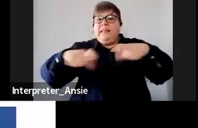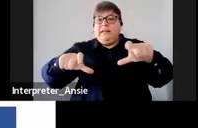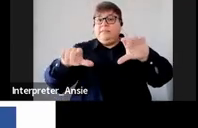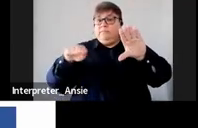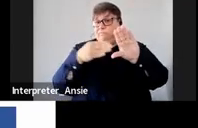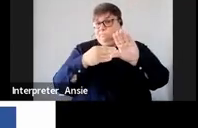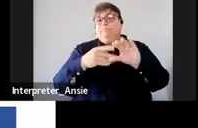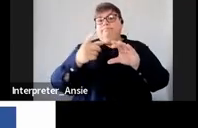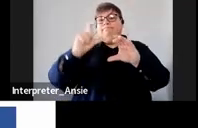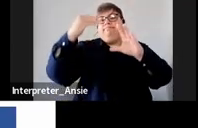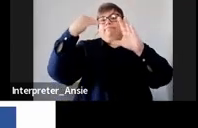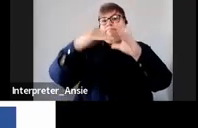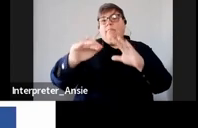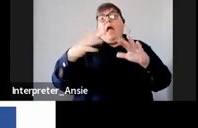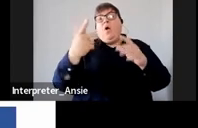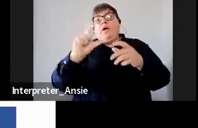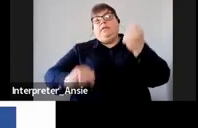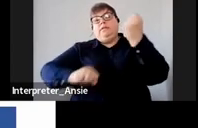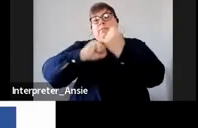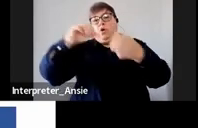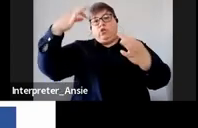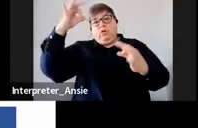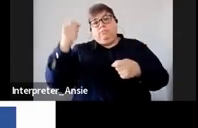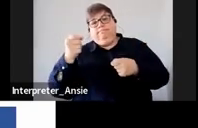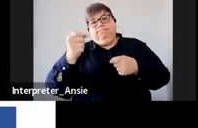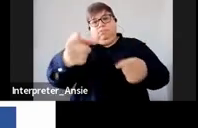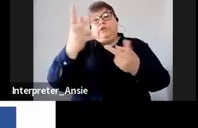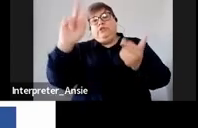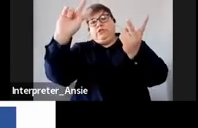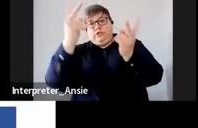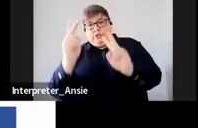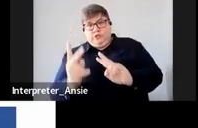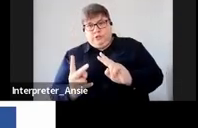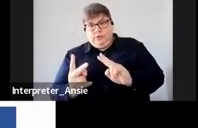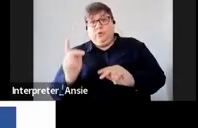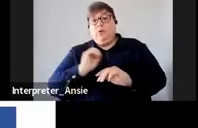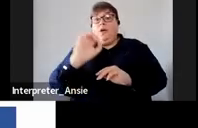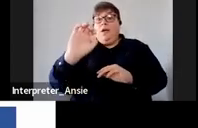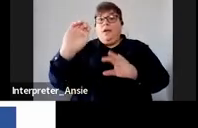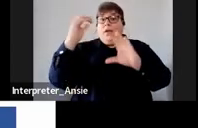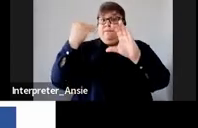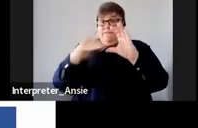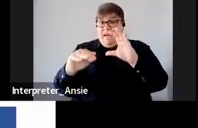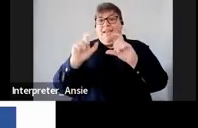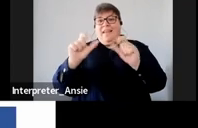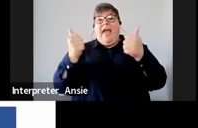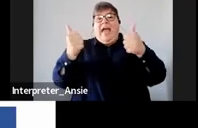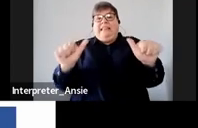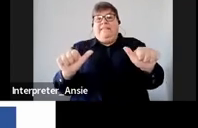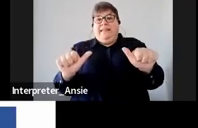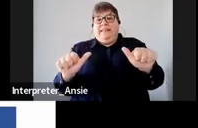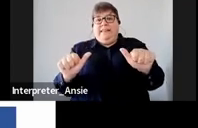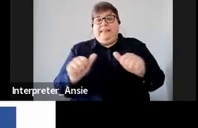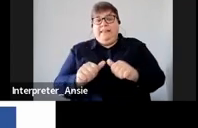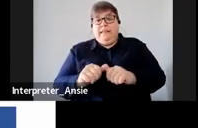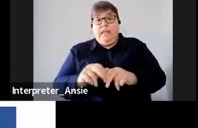channel on how to load your supporting documents on SARS website and load it on so that your e-filing profile can be activated but if